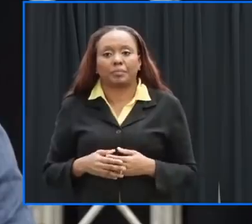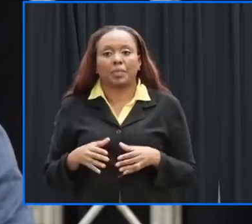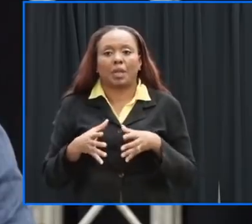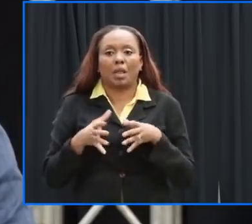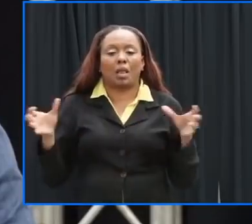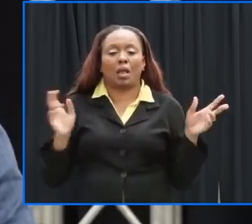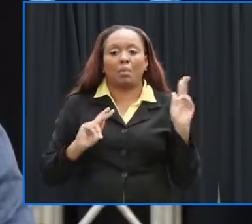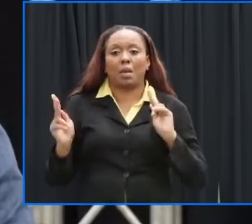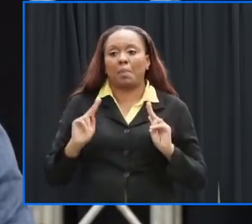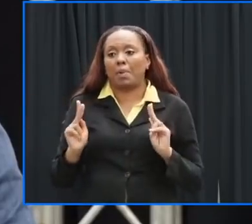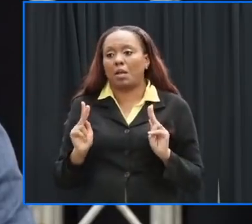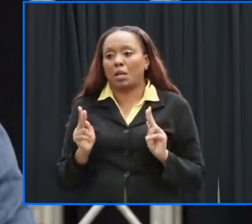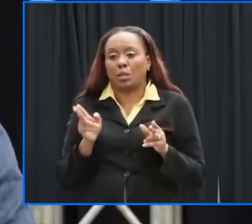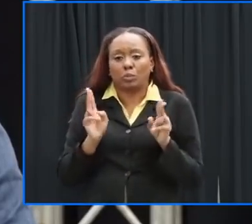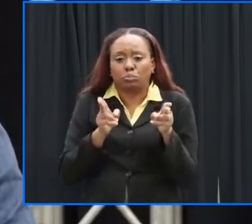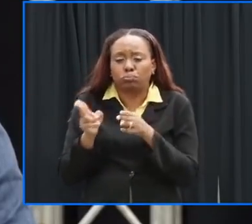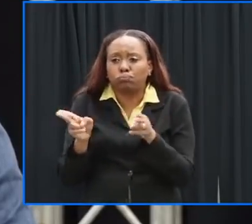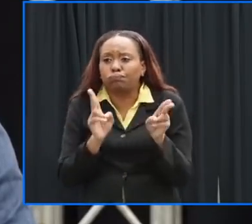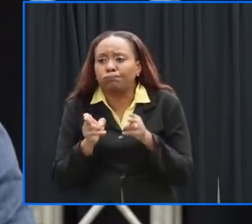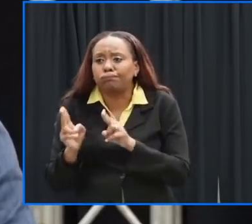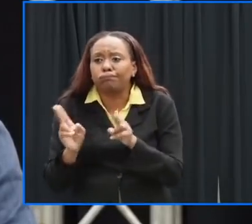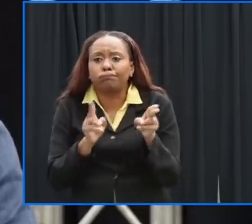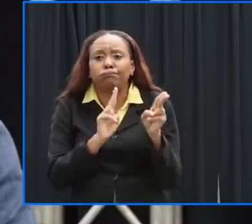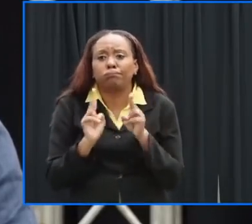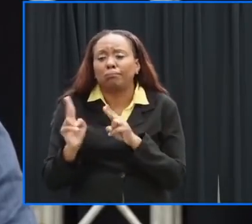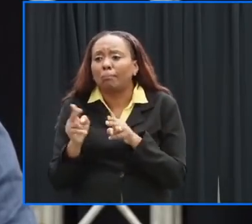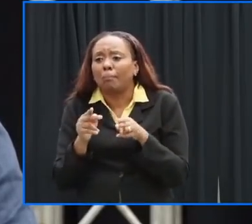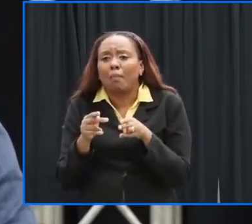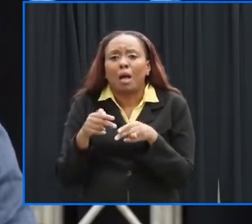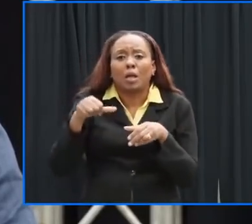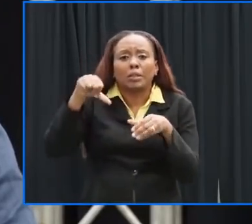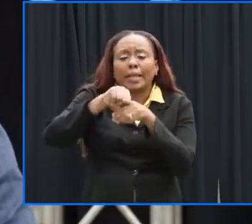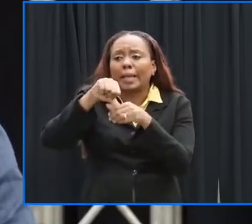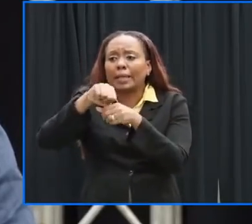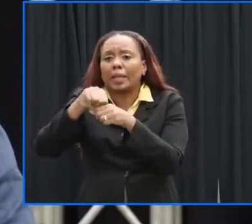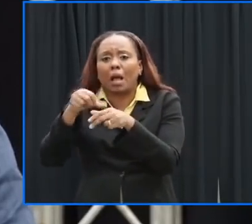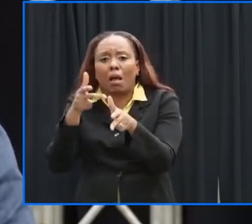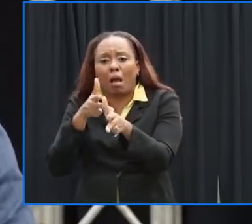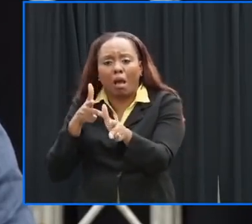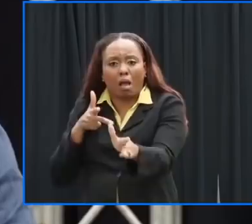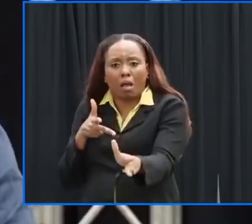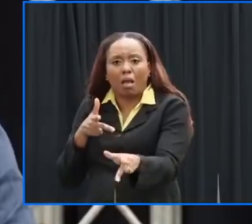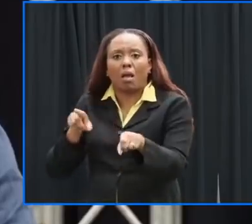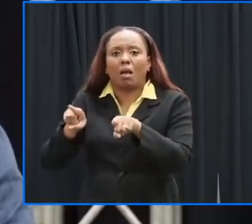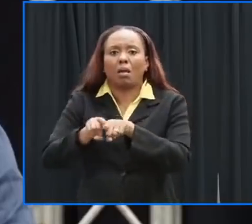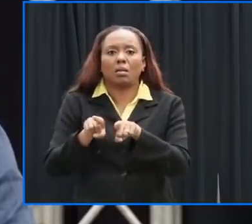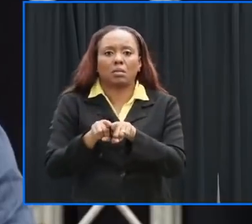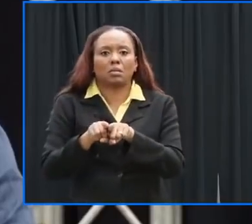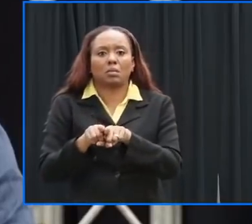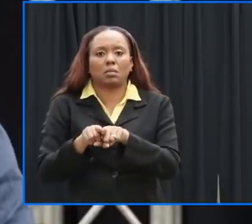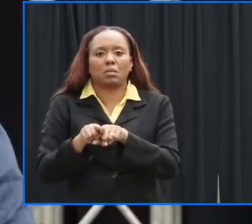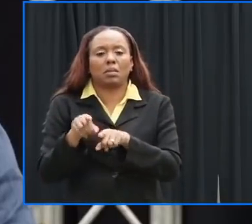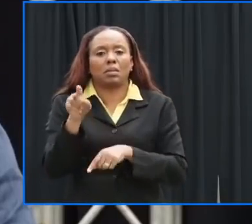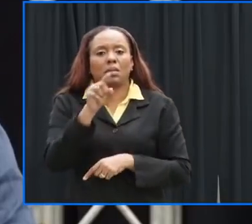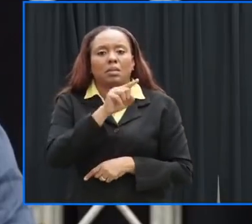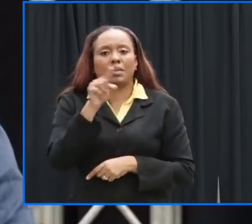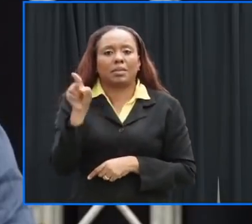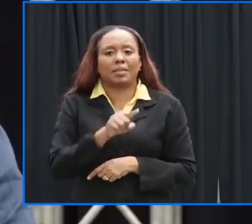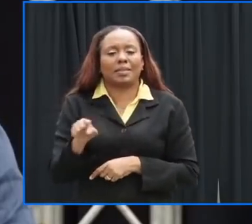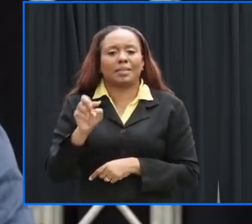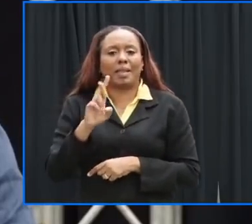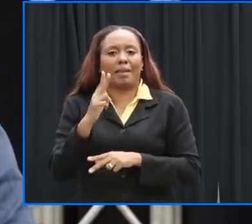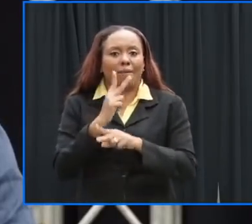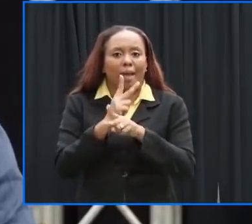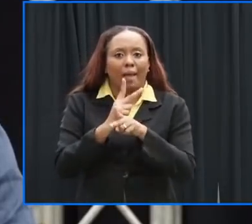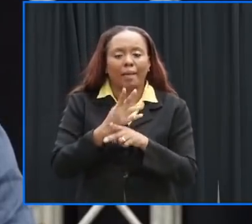rushing last minute to try to get your gas and we also need for the public service vehicles to be able to get gas up but